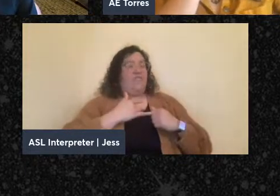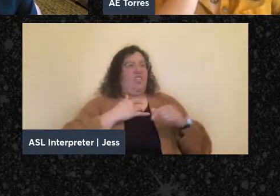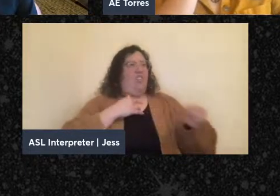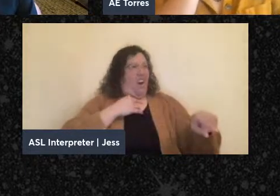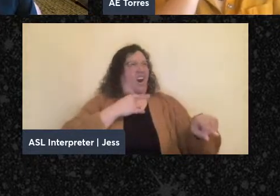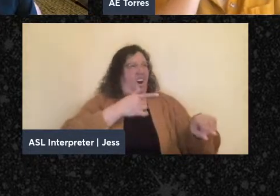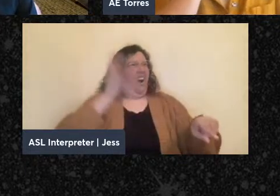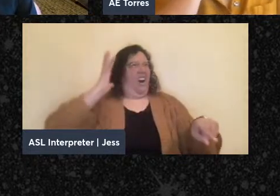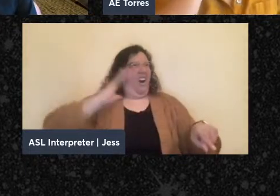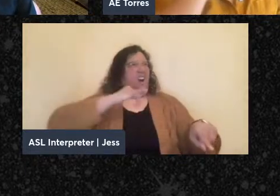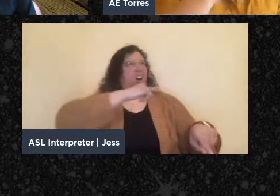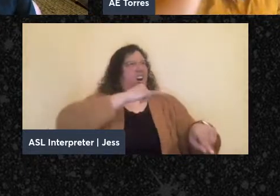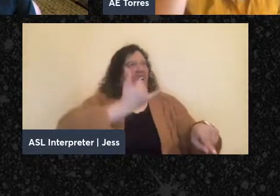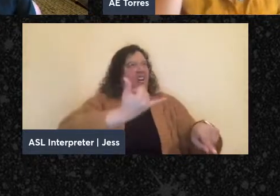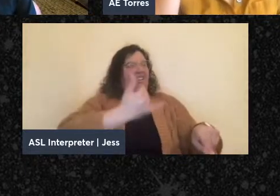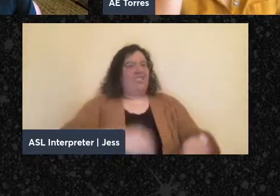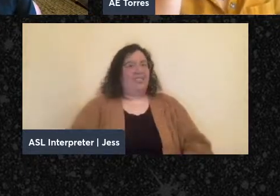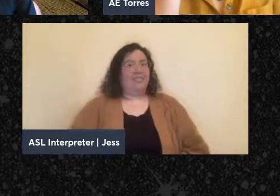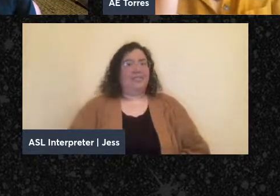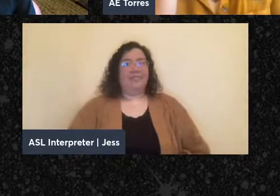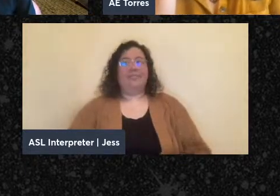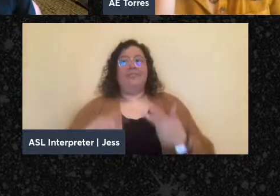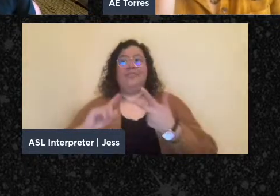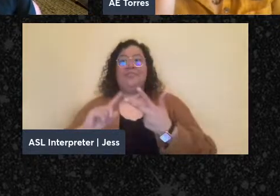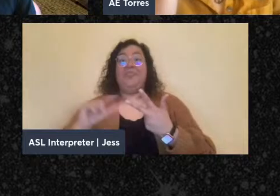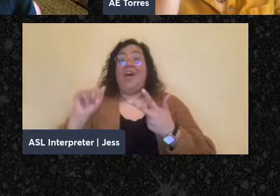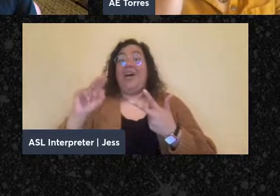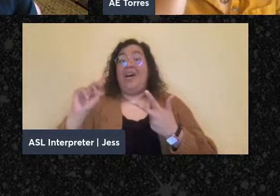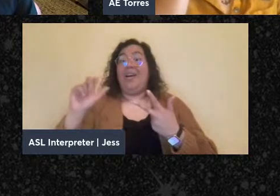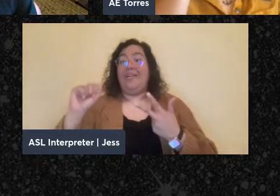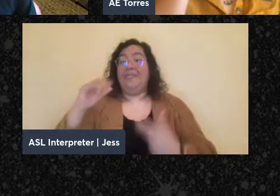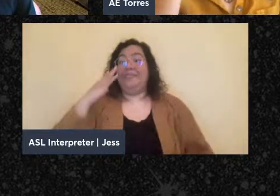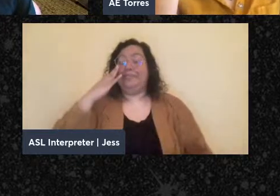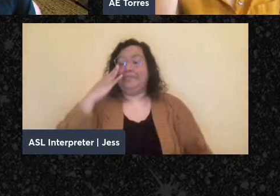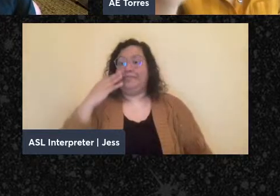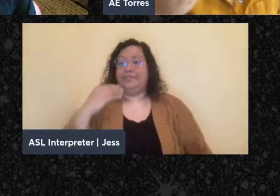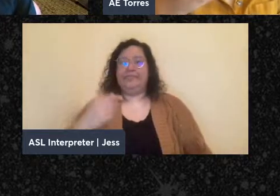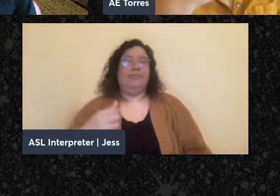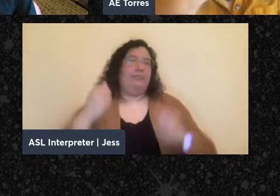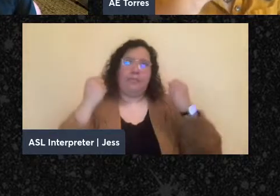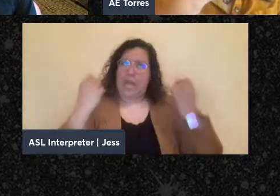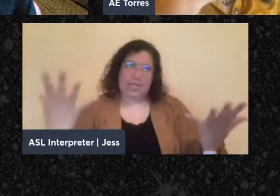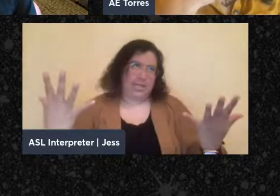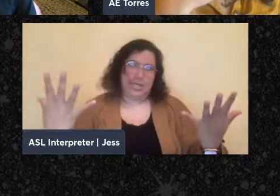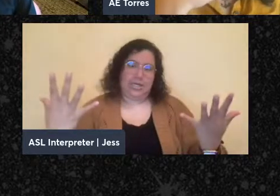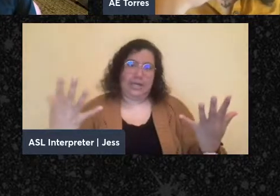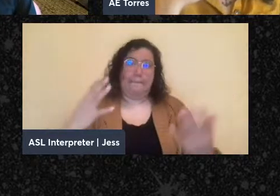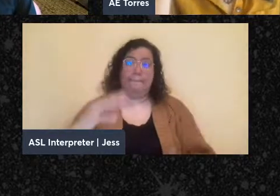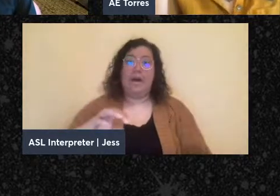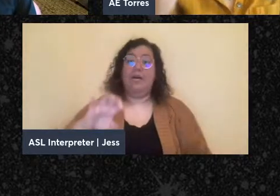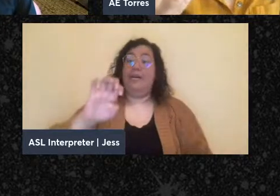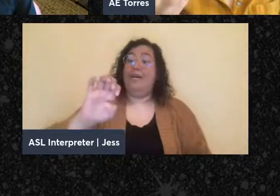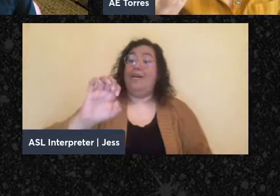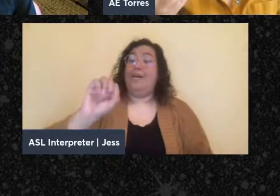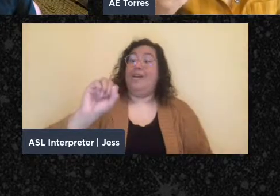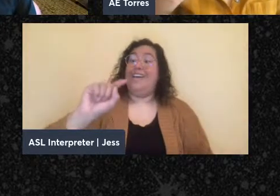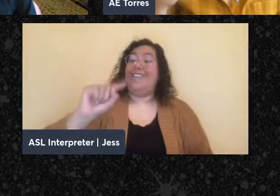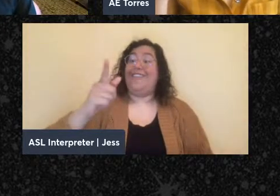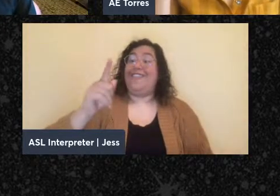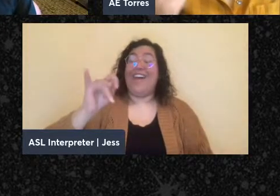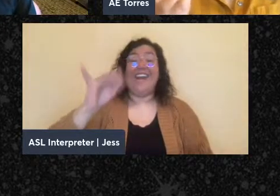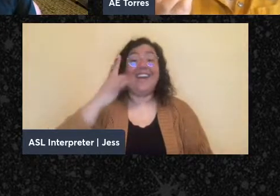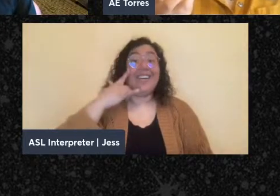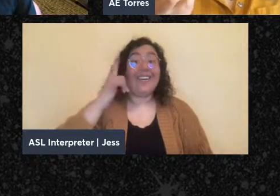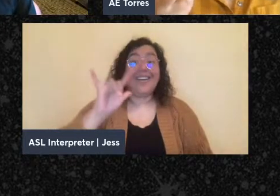I think there are a thousand resonances. I think that aesthetic, which you point to, is one, this insistence